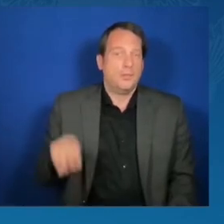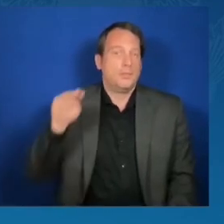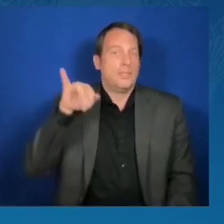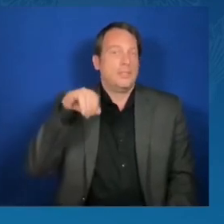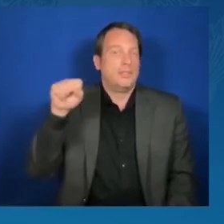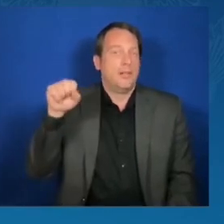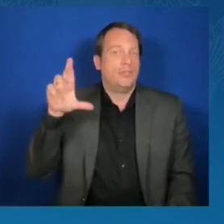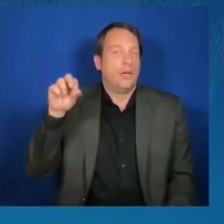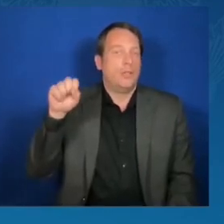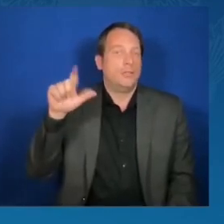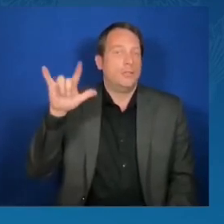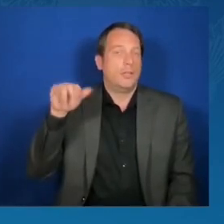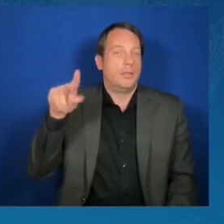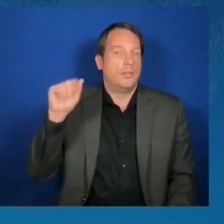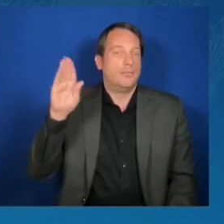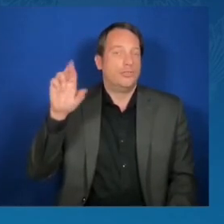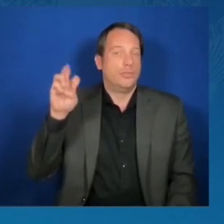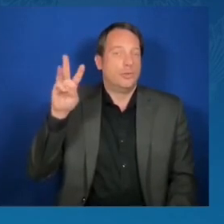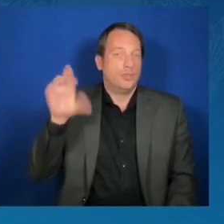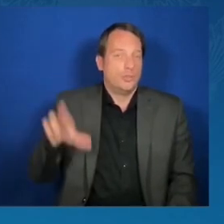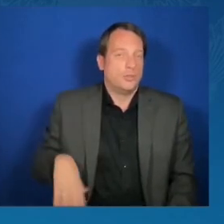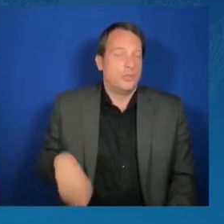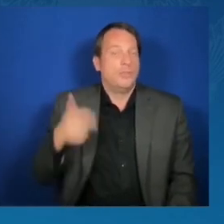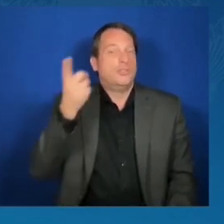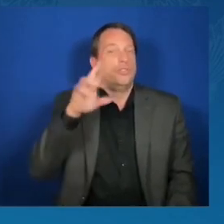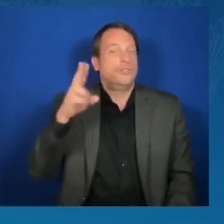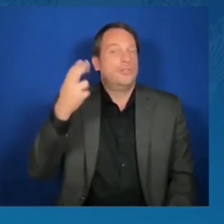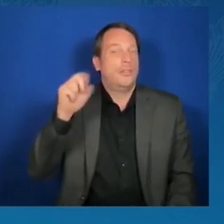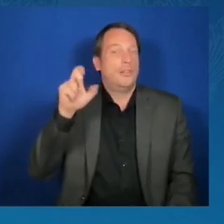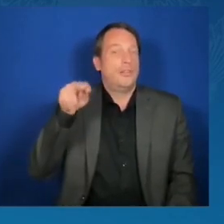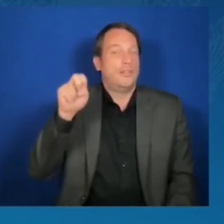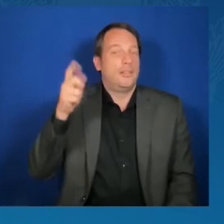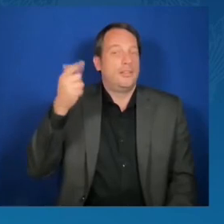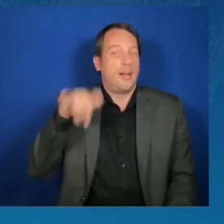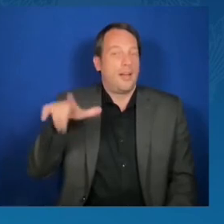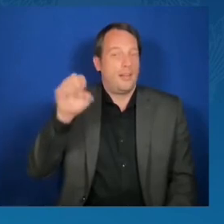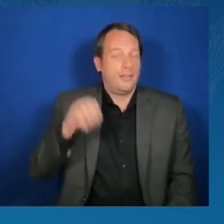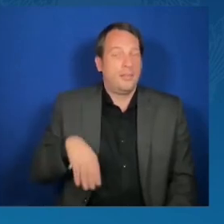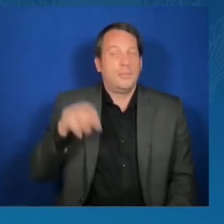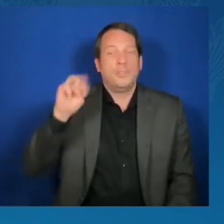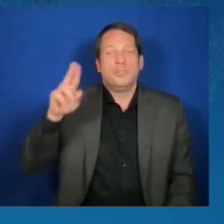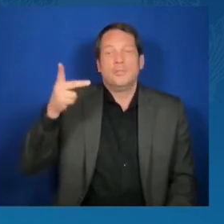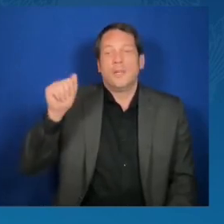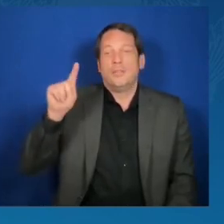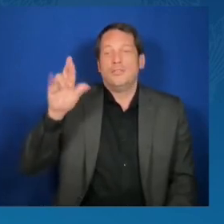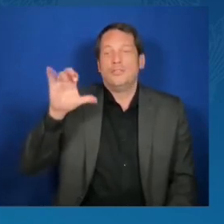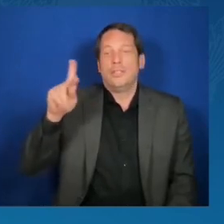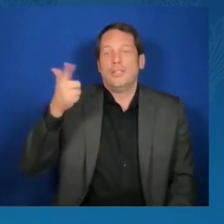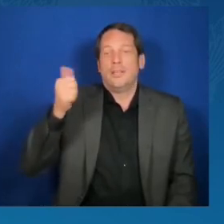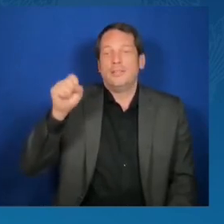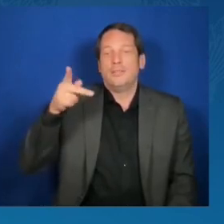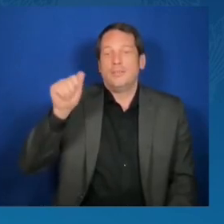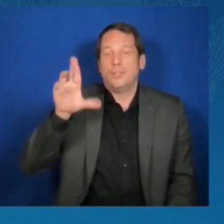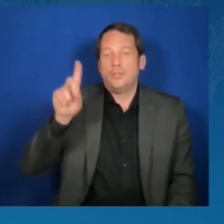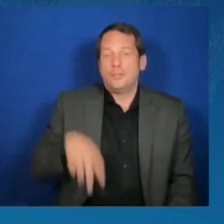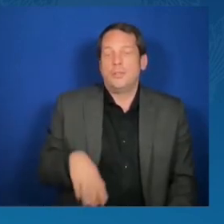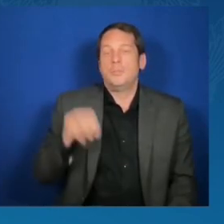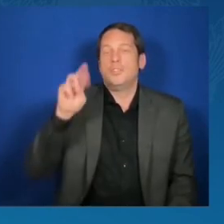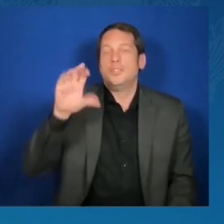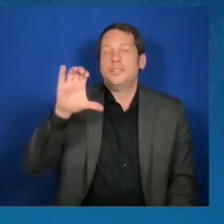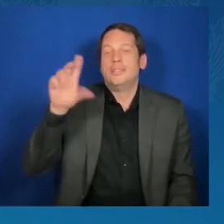Mr. C.D. Glenn. Present. Mr. Osagi Emasogi. Present. Mr. Almas Nagash. Present.